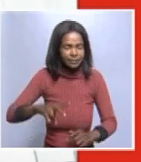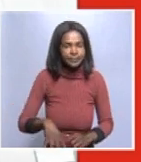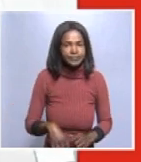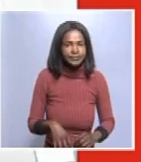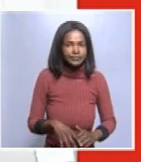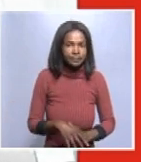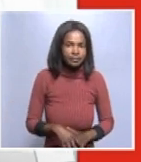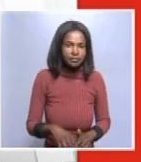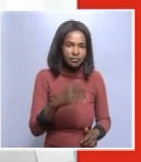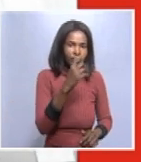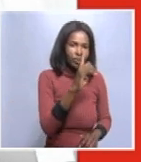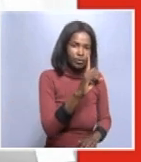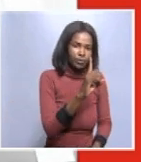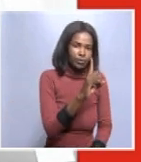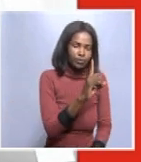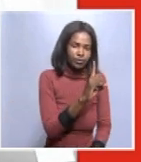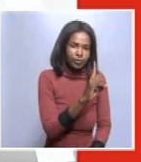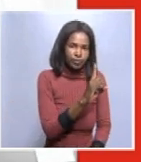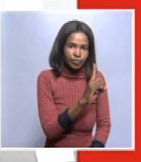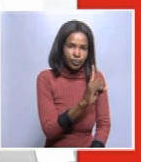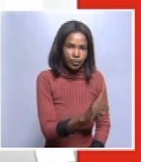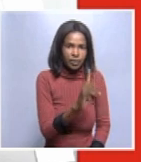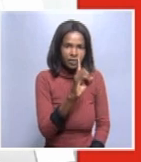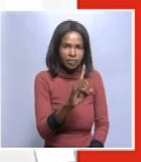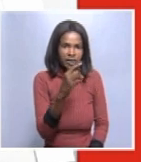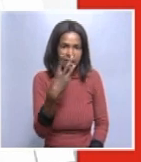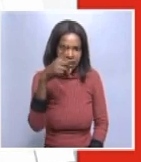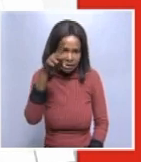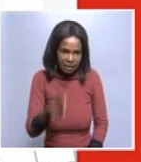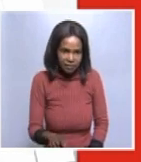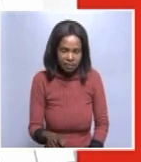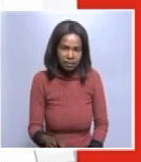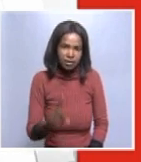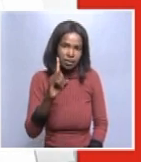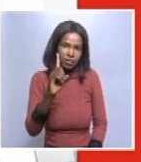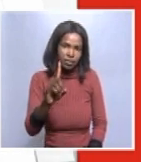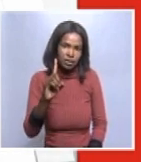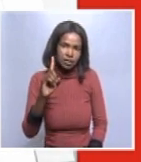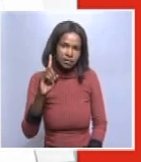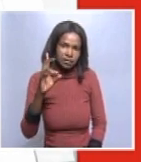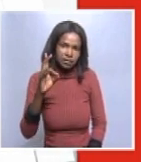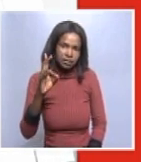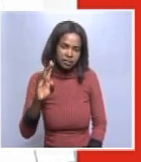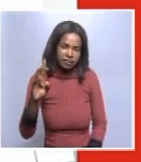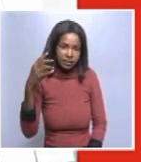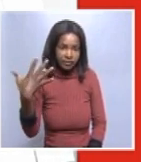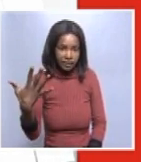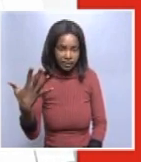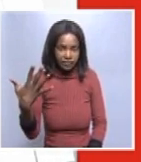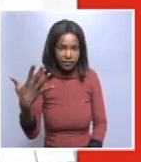113,175